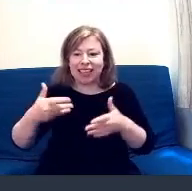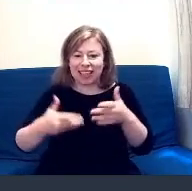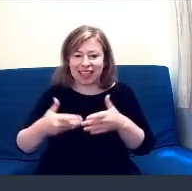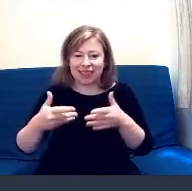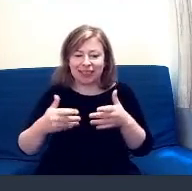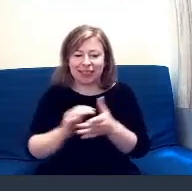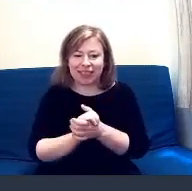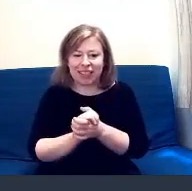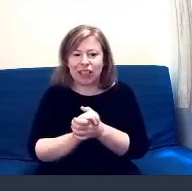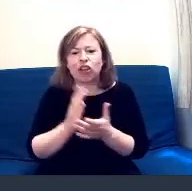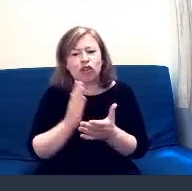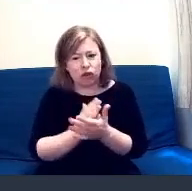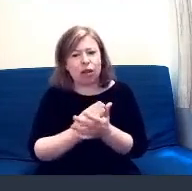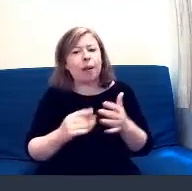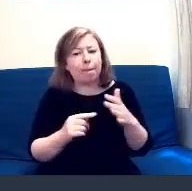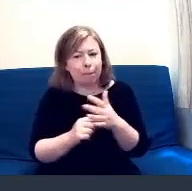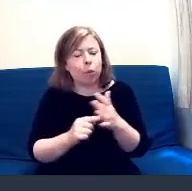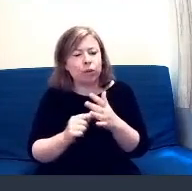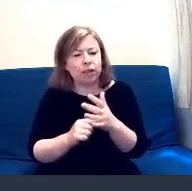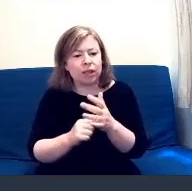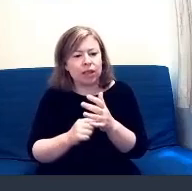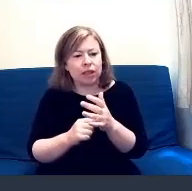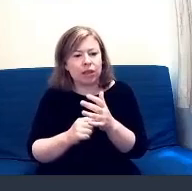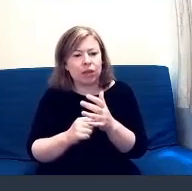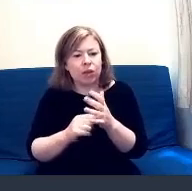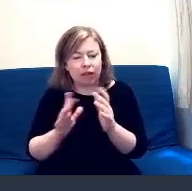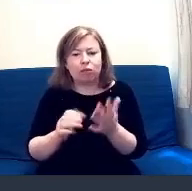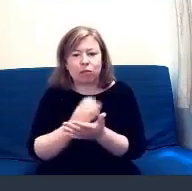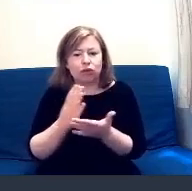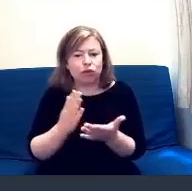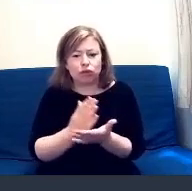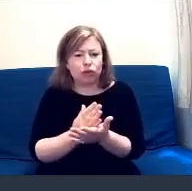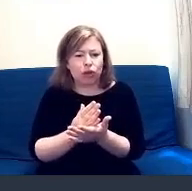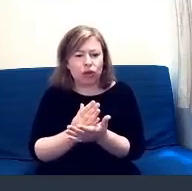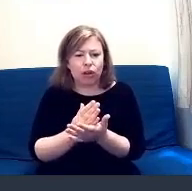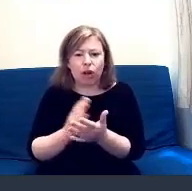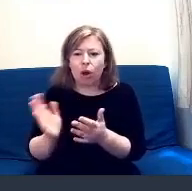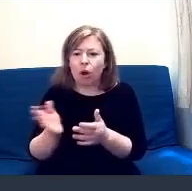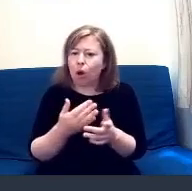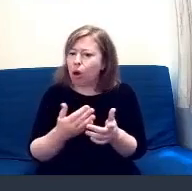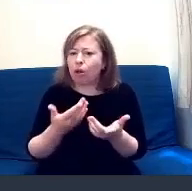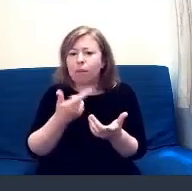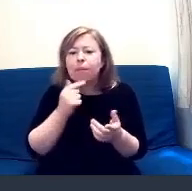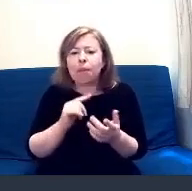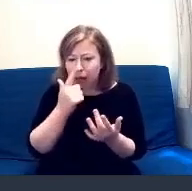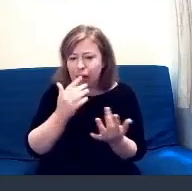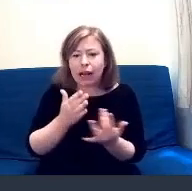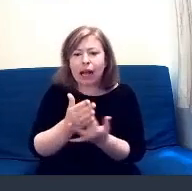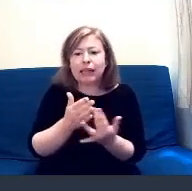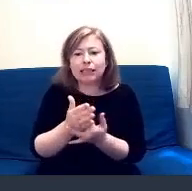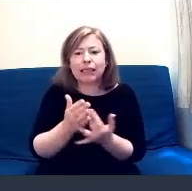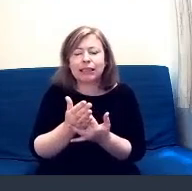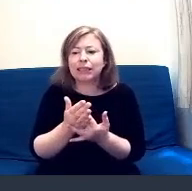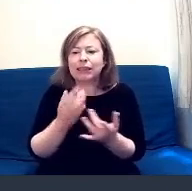is very important that we get our message to every group so that everybody is included